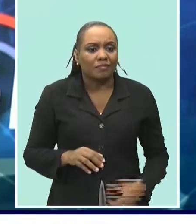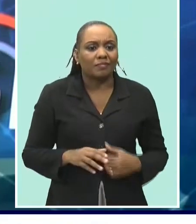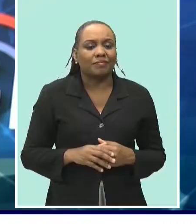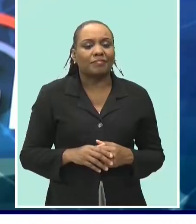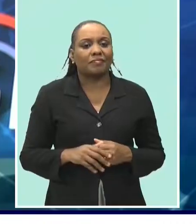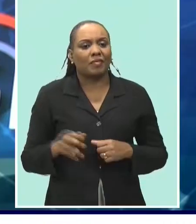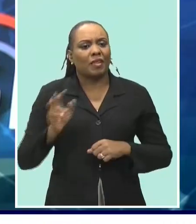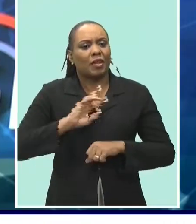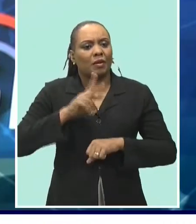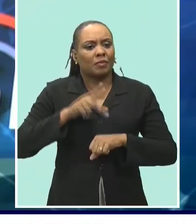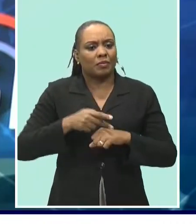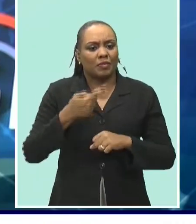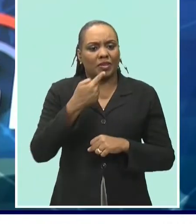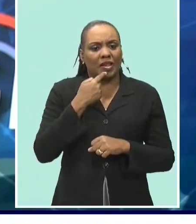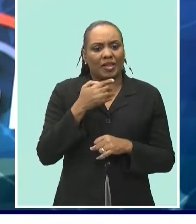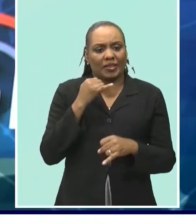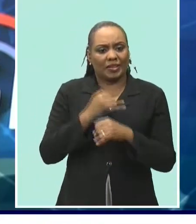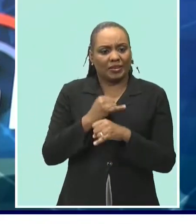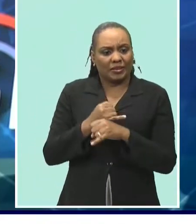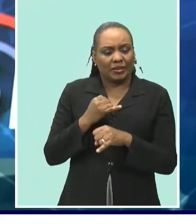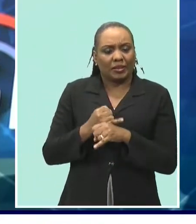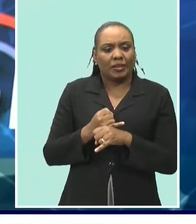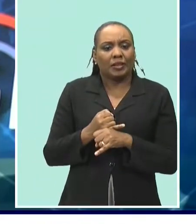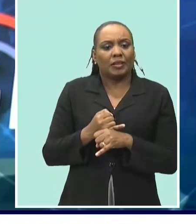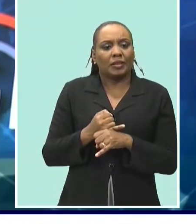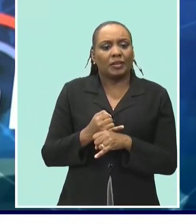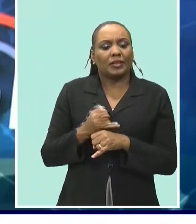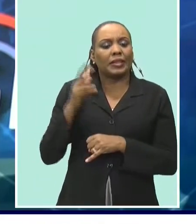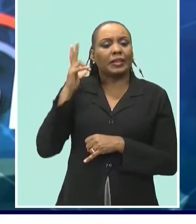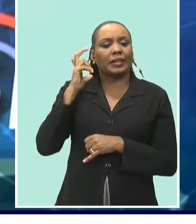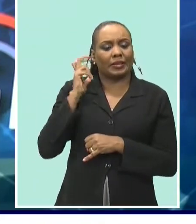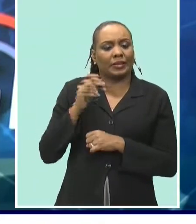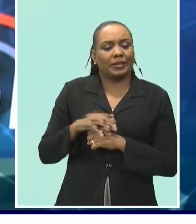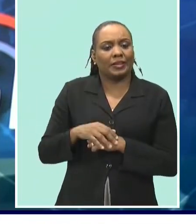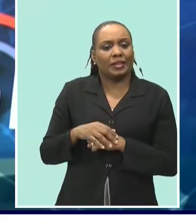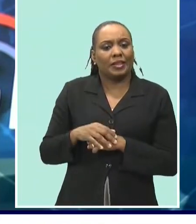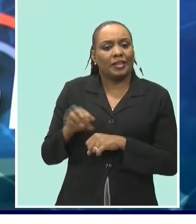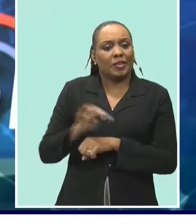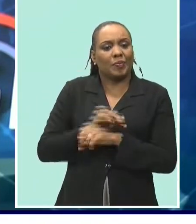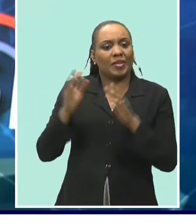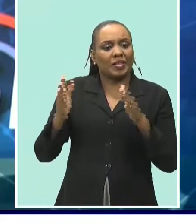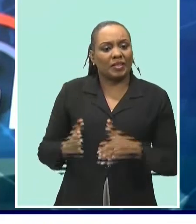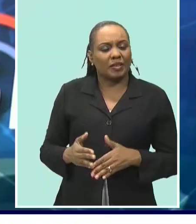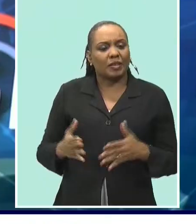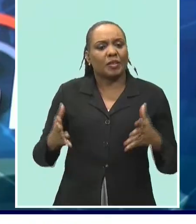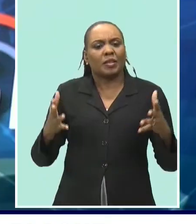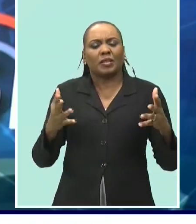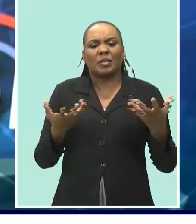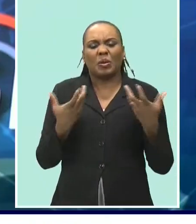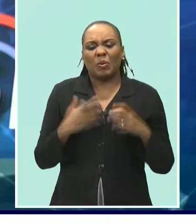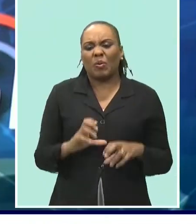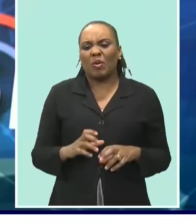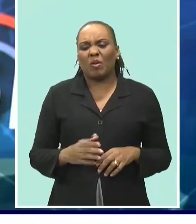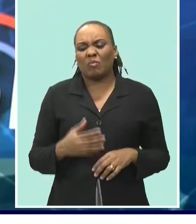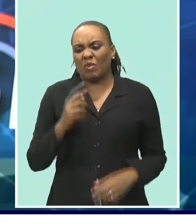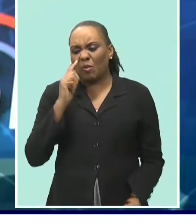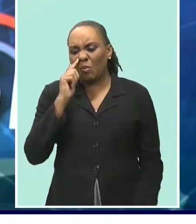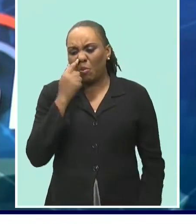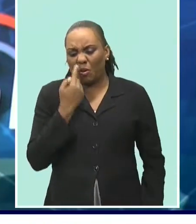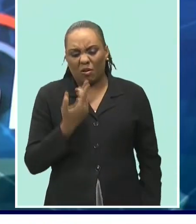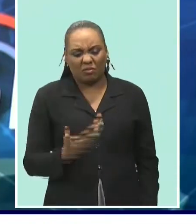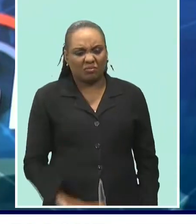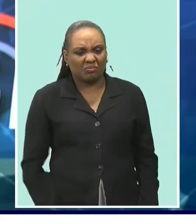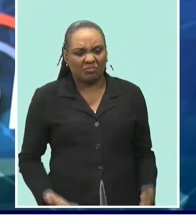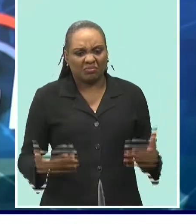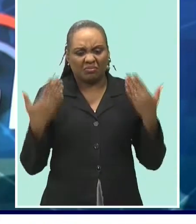principal ian drake says the institution responded to a call from minister bradshaw to make the campus less dull he adds there will be